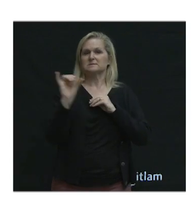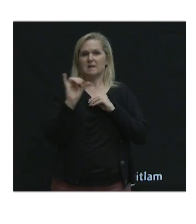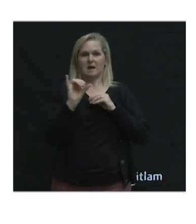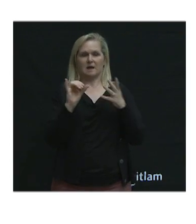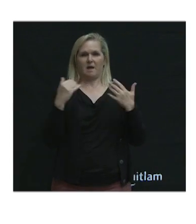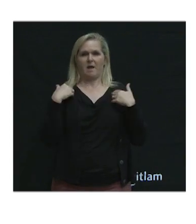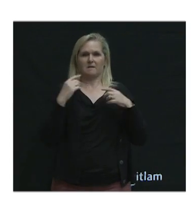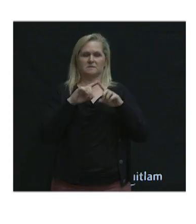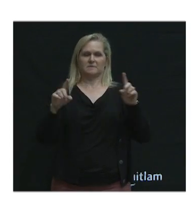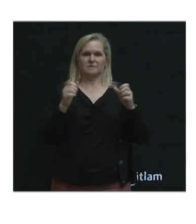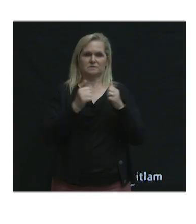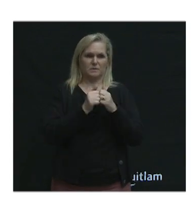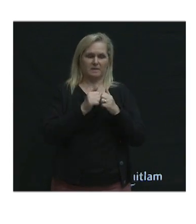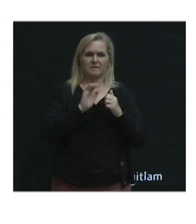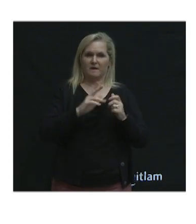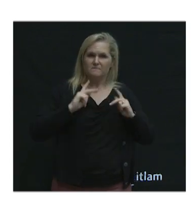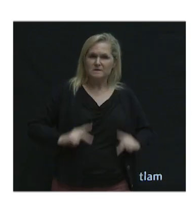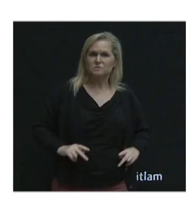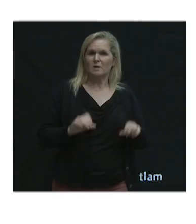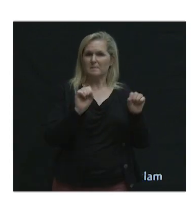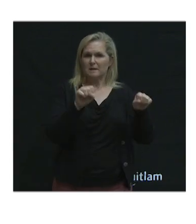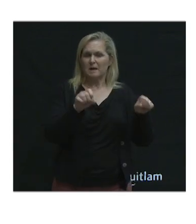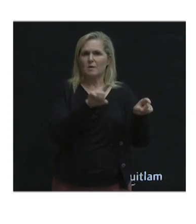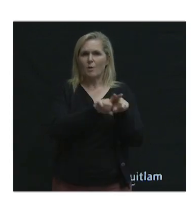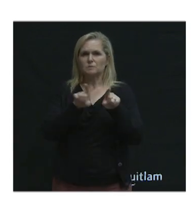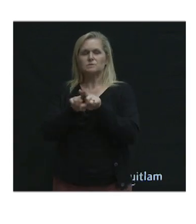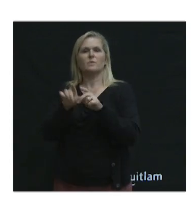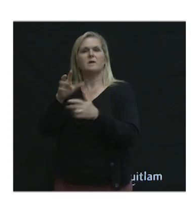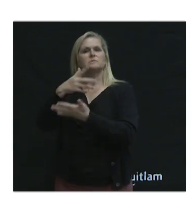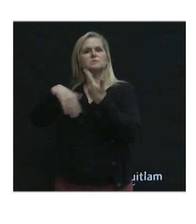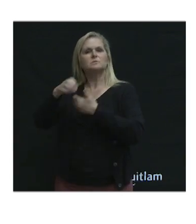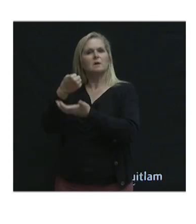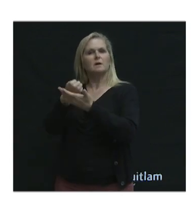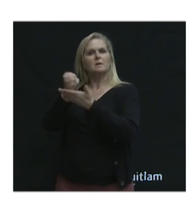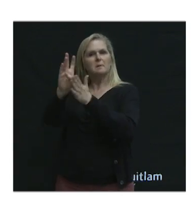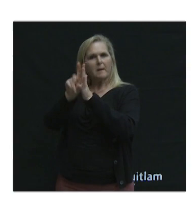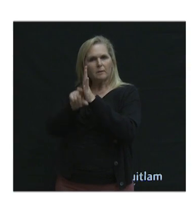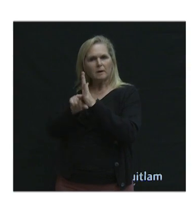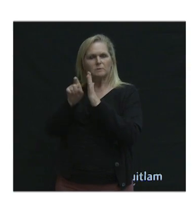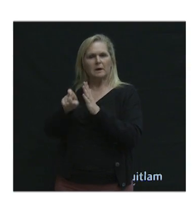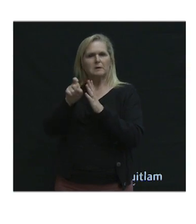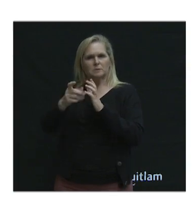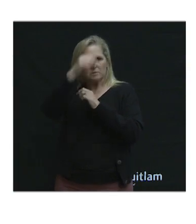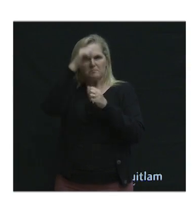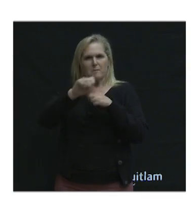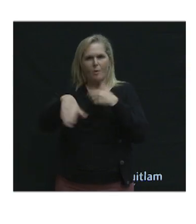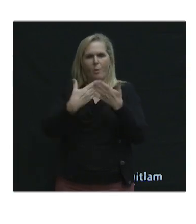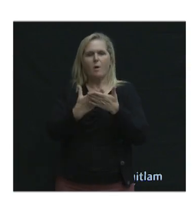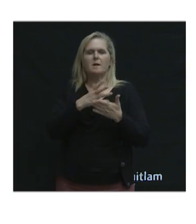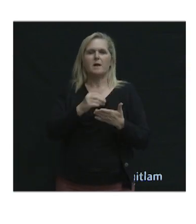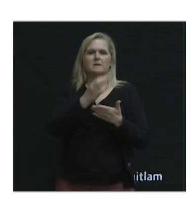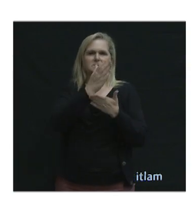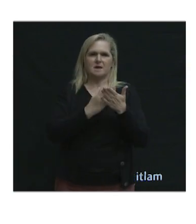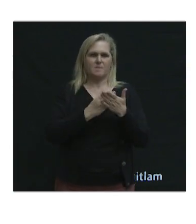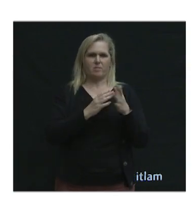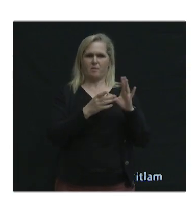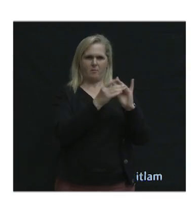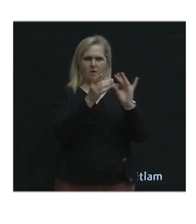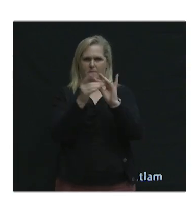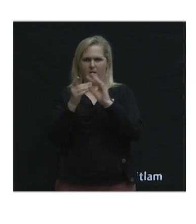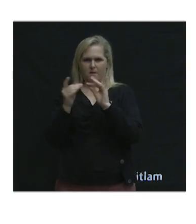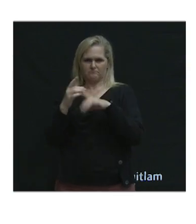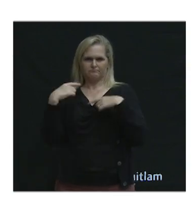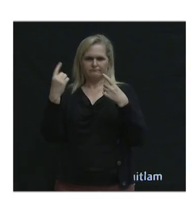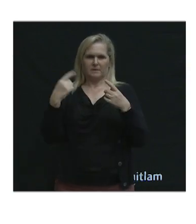the differences in physical abilities and also socioeconomic backgrounds. And, um, some of the concerns we heard related